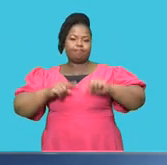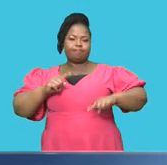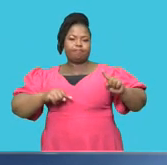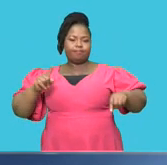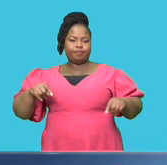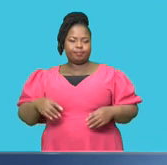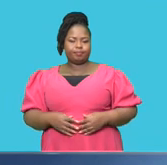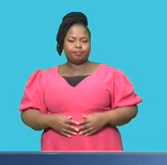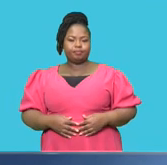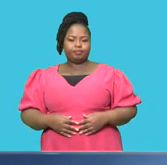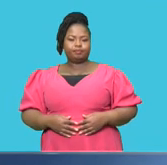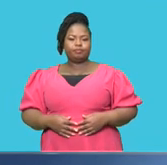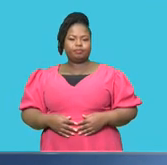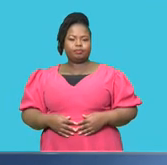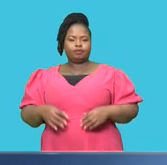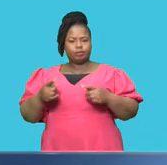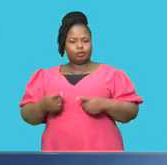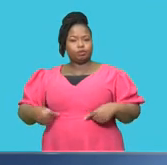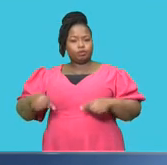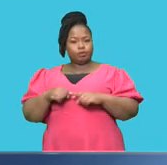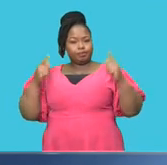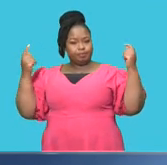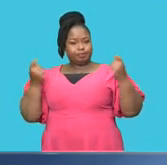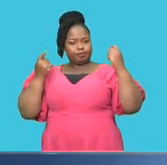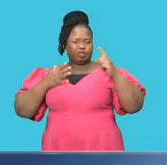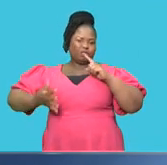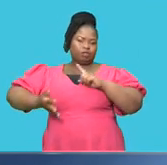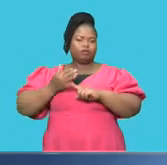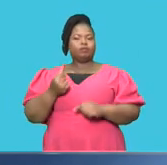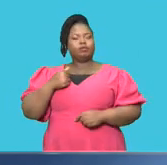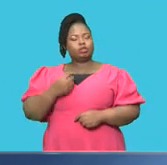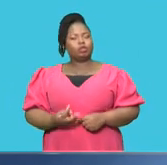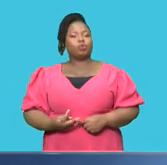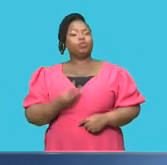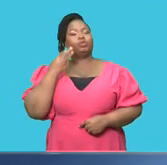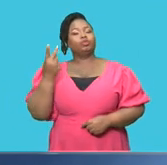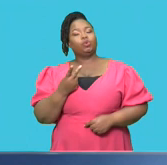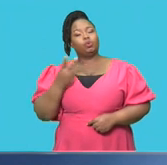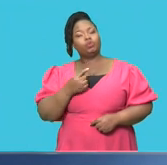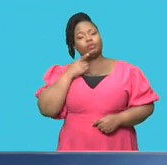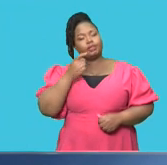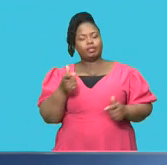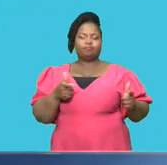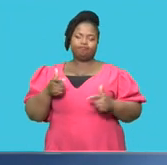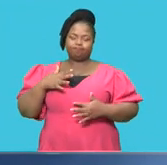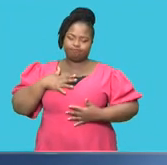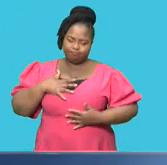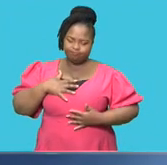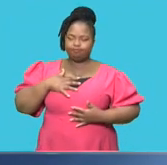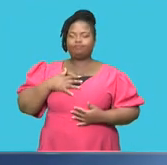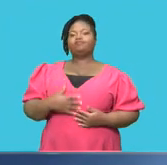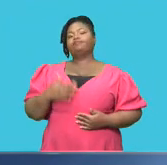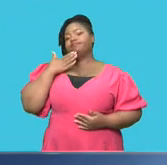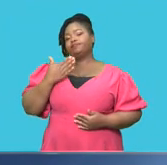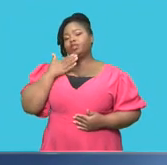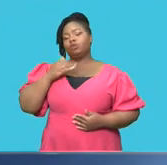As we commemorate this milestone, I wish to express our government's gratitude to all